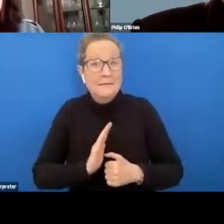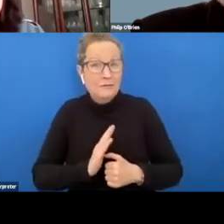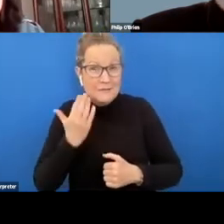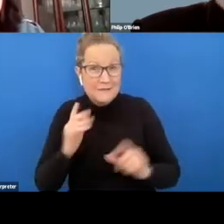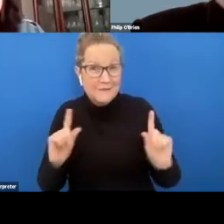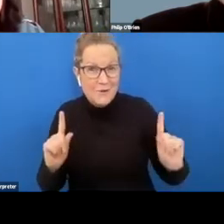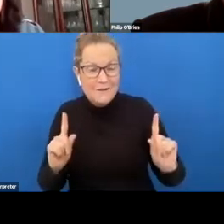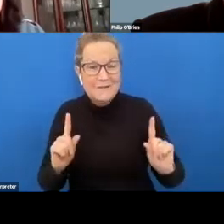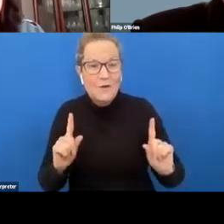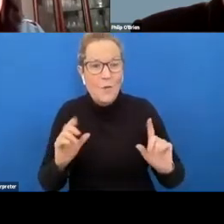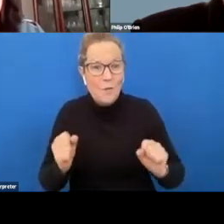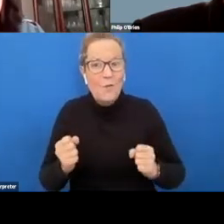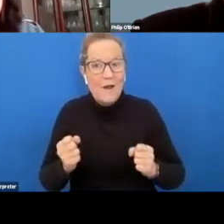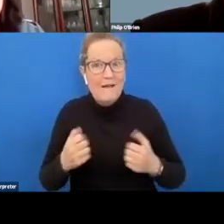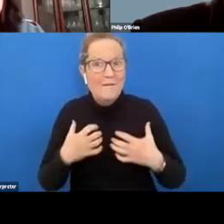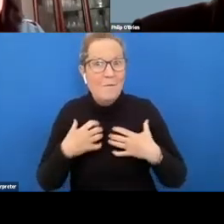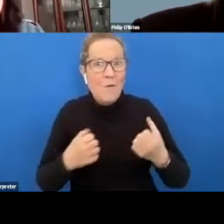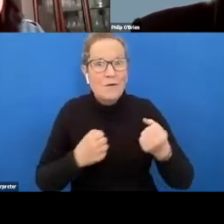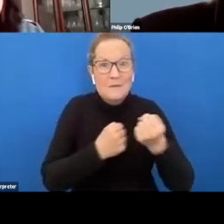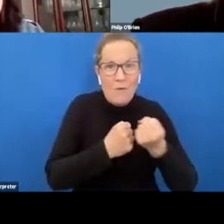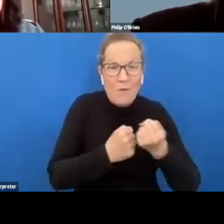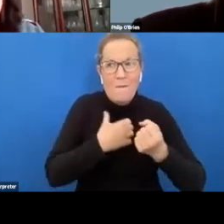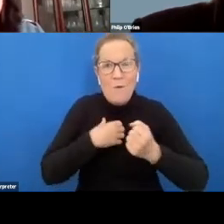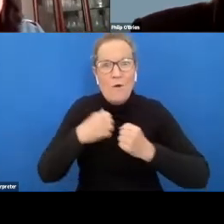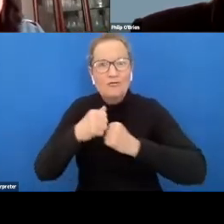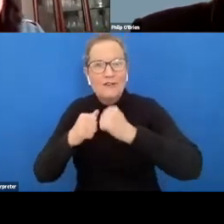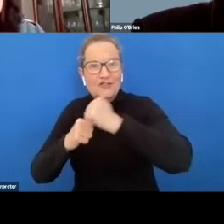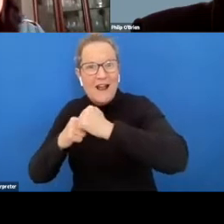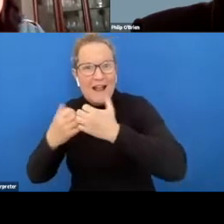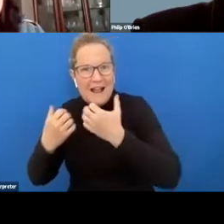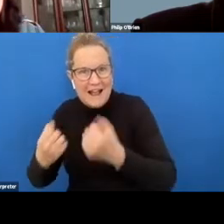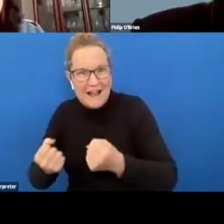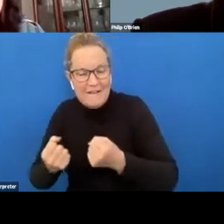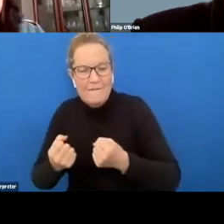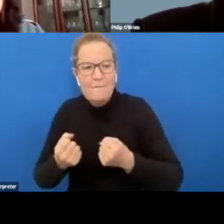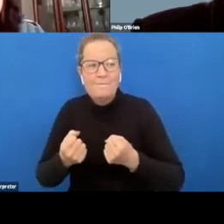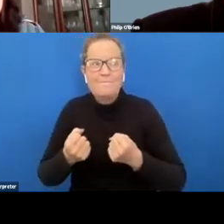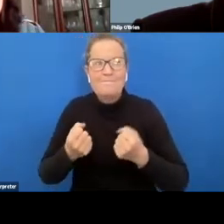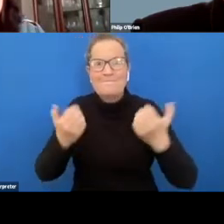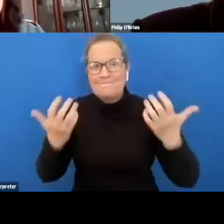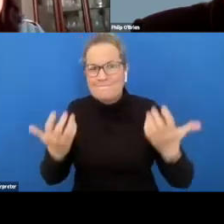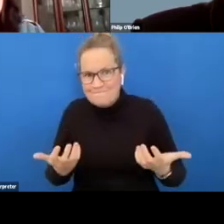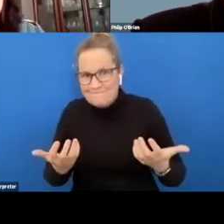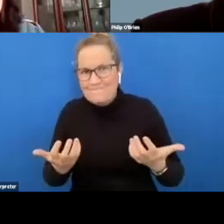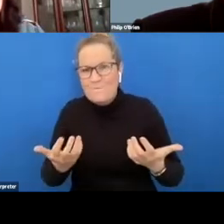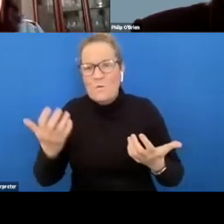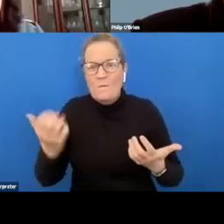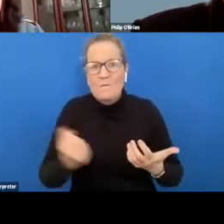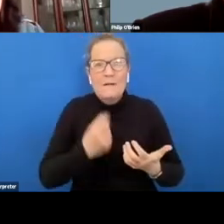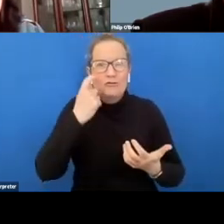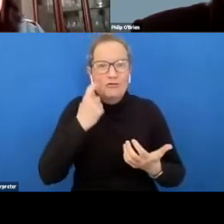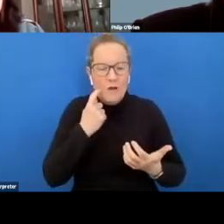more supports more infrastructure the task i suppose is um to have those